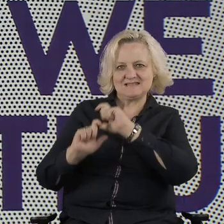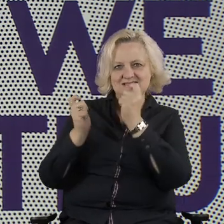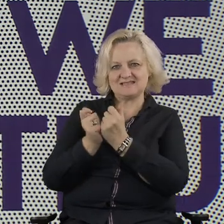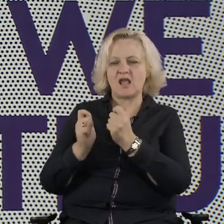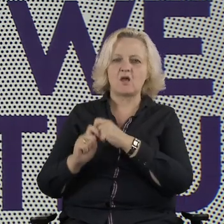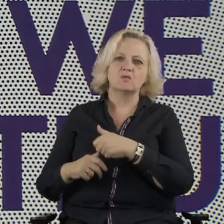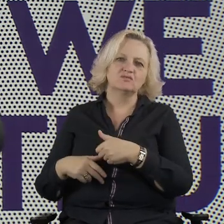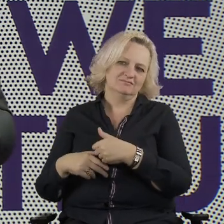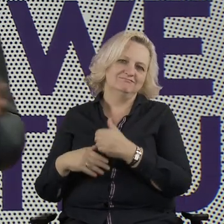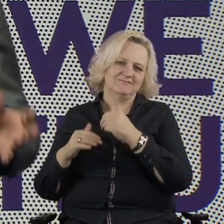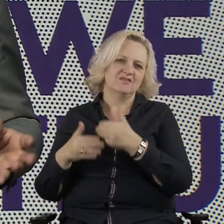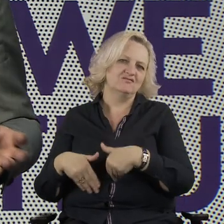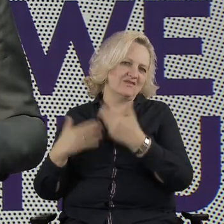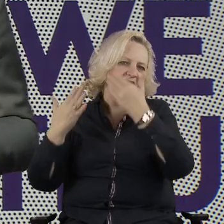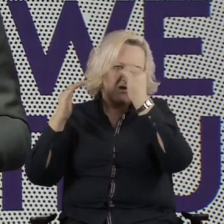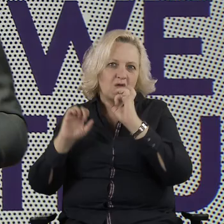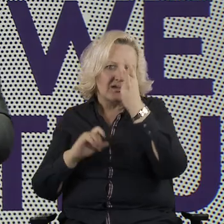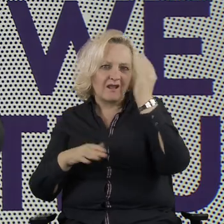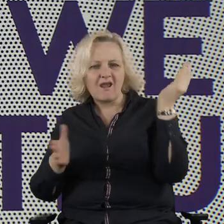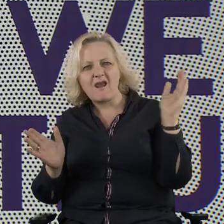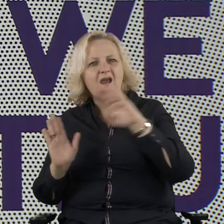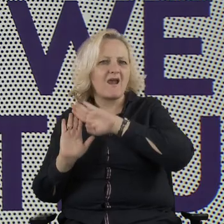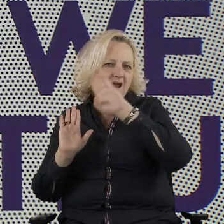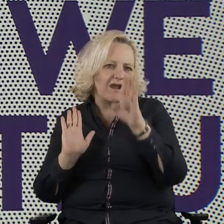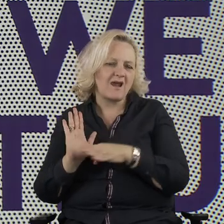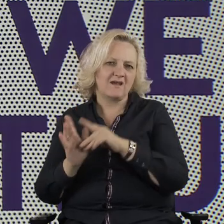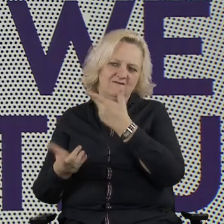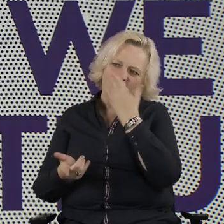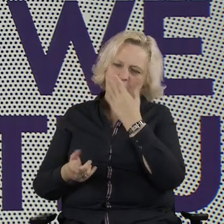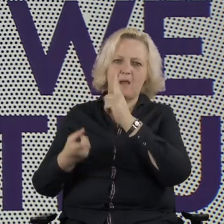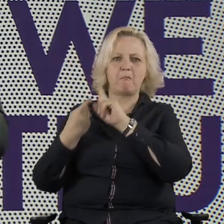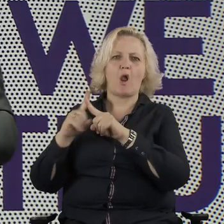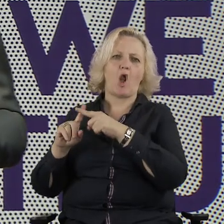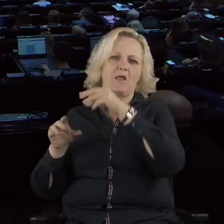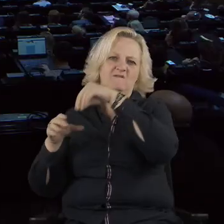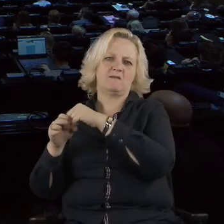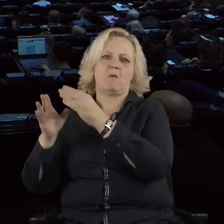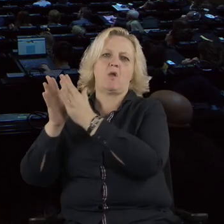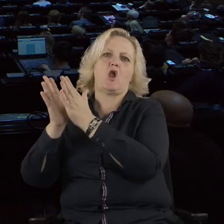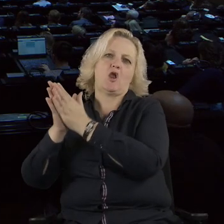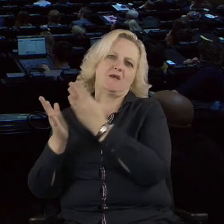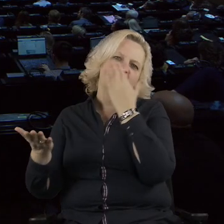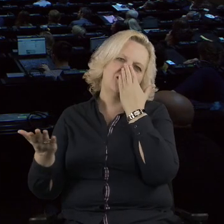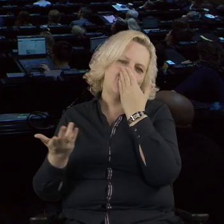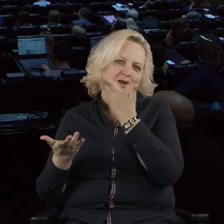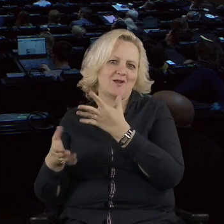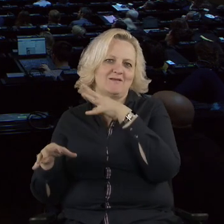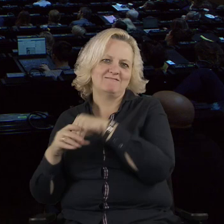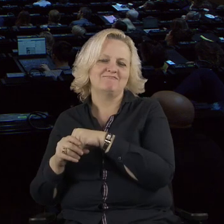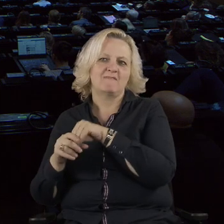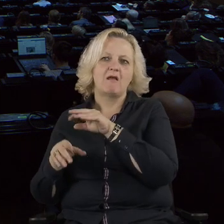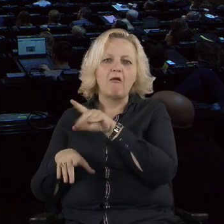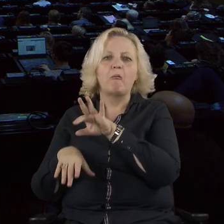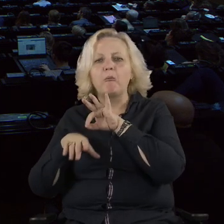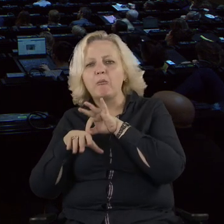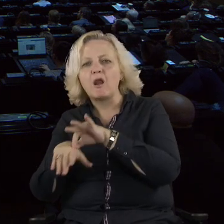miraculously result in a draft law or an amendment to it. We all know this is not what they do. This